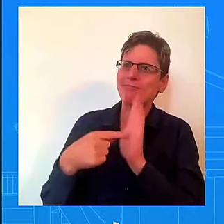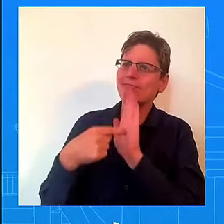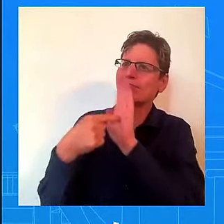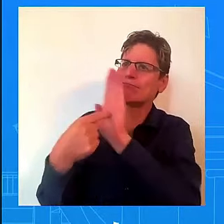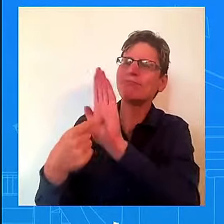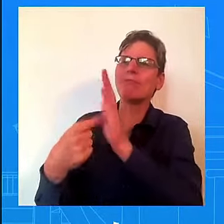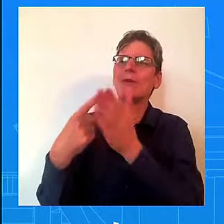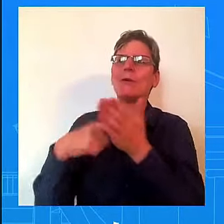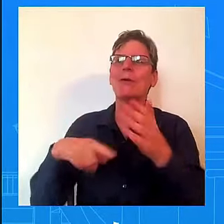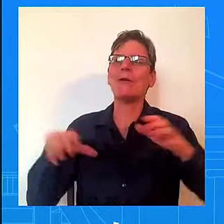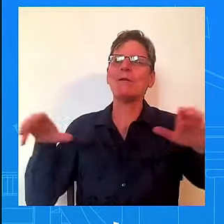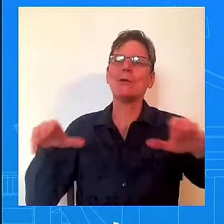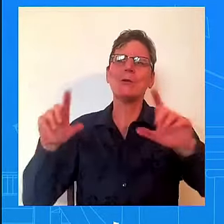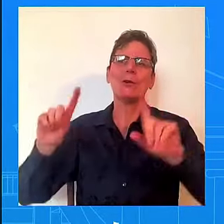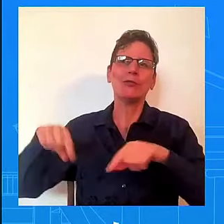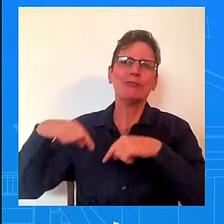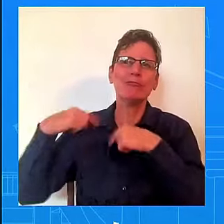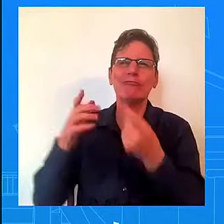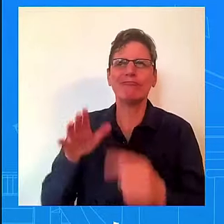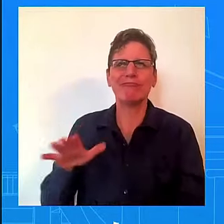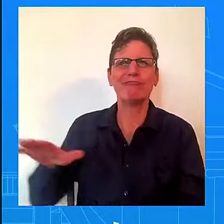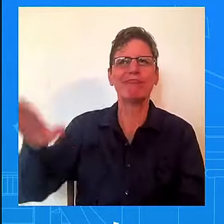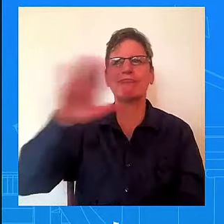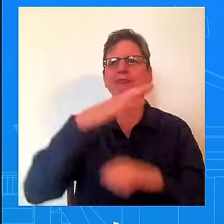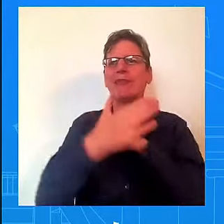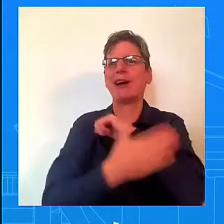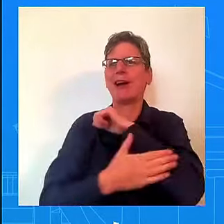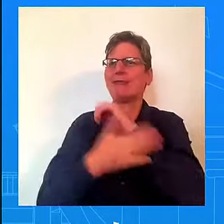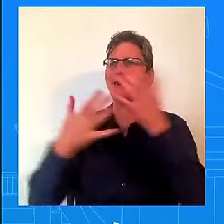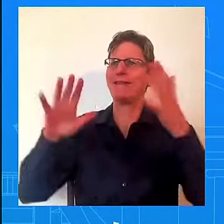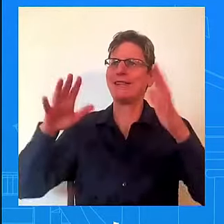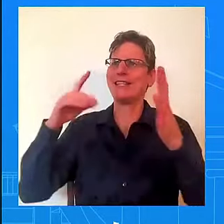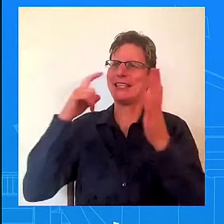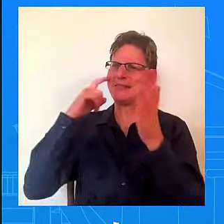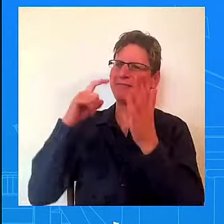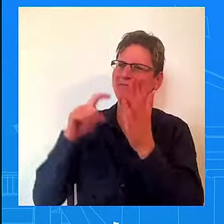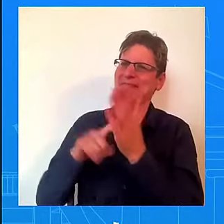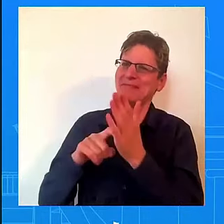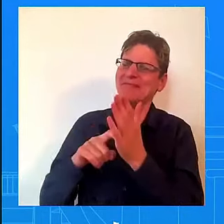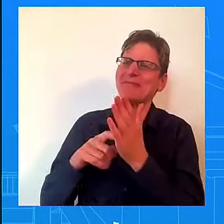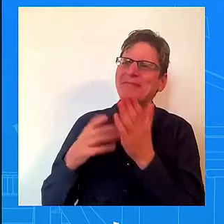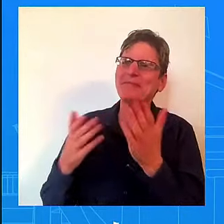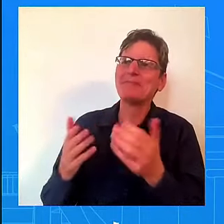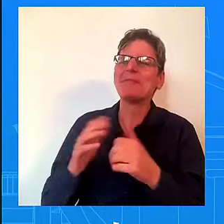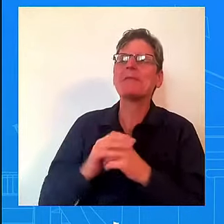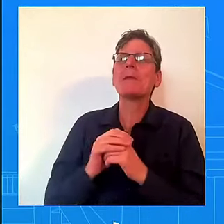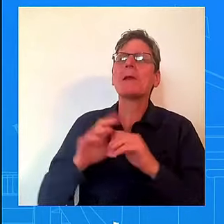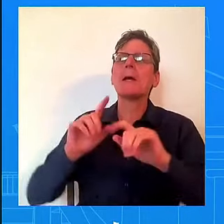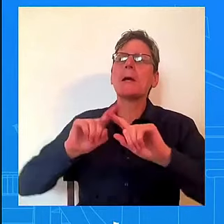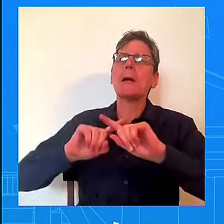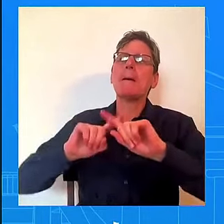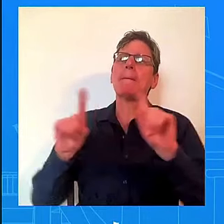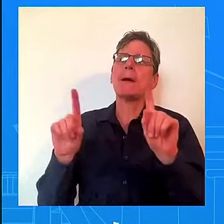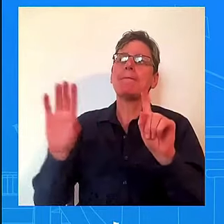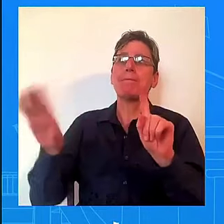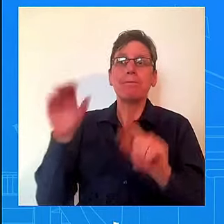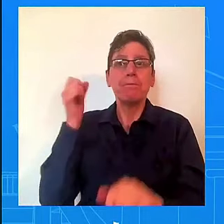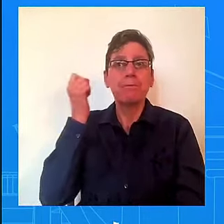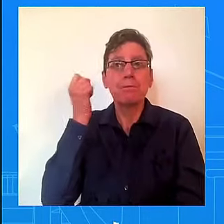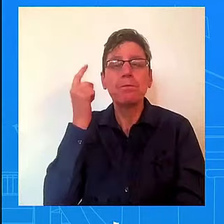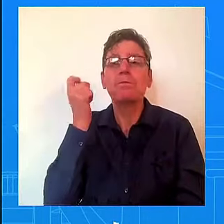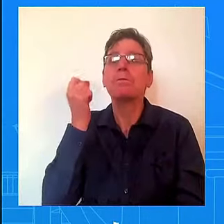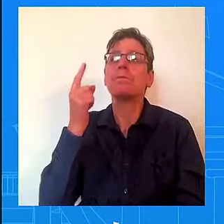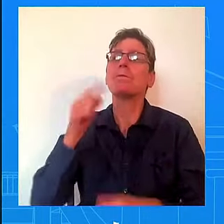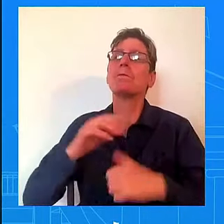we've traveled. But look, this is about and this is very much what the Secretary was saying is that